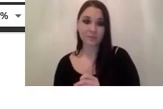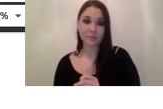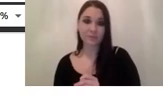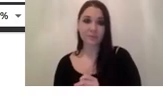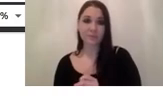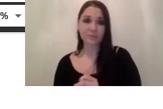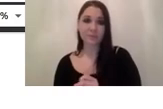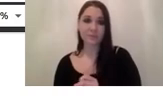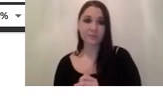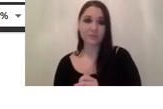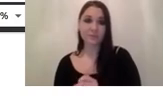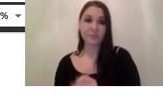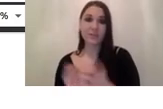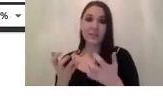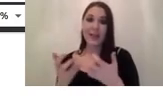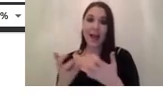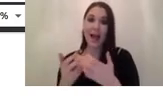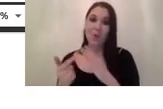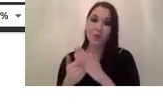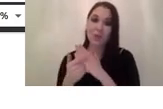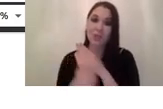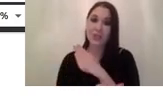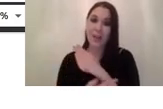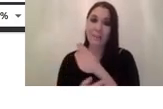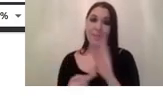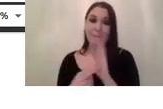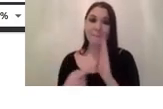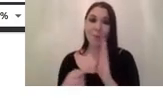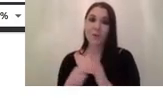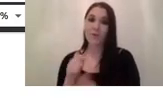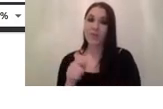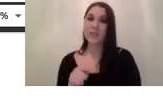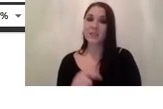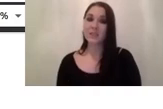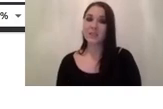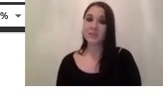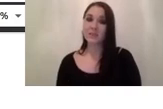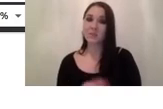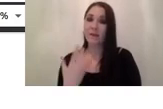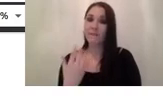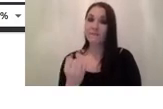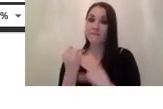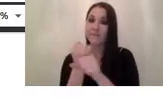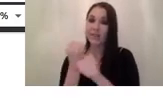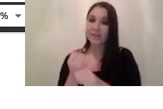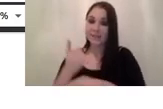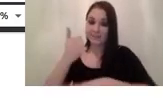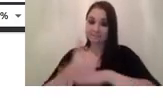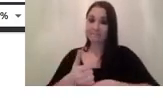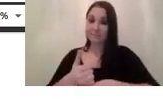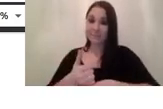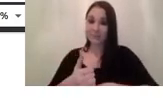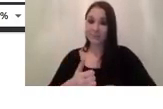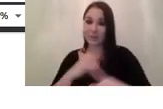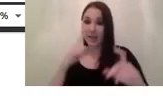and how the depth of field is extremely important for this sort of applications you have a fixed camera on the ground uh on uh